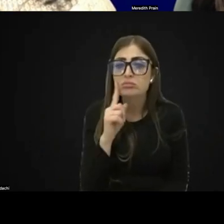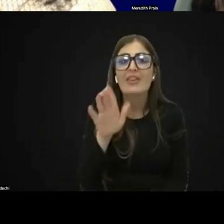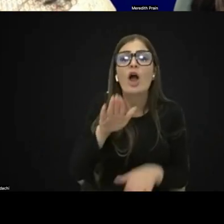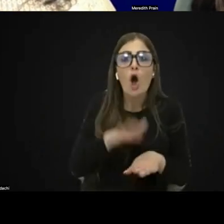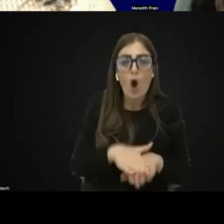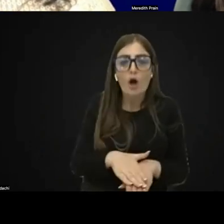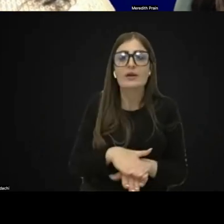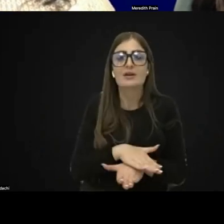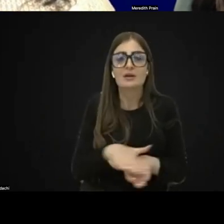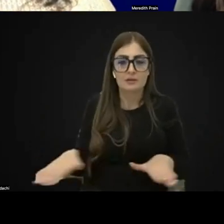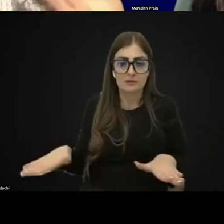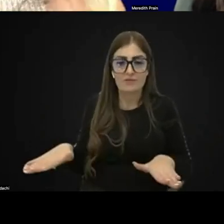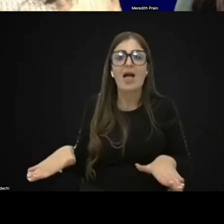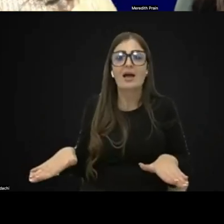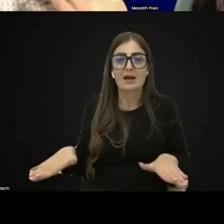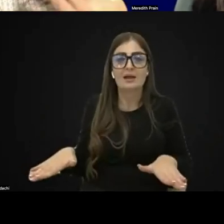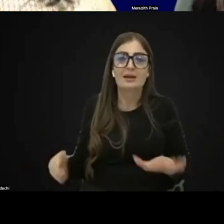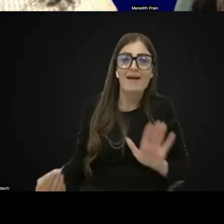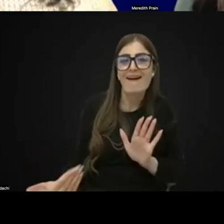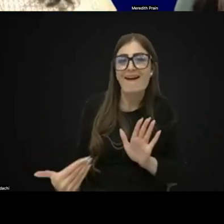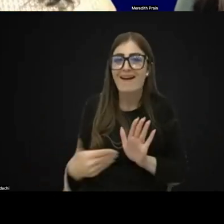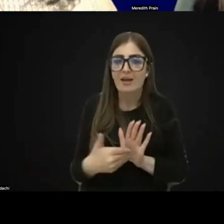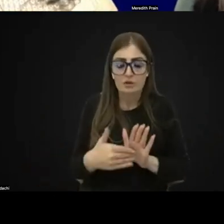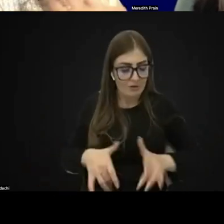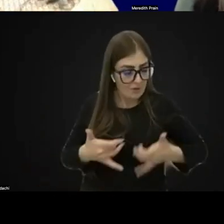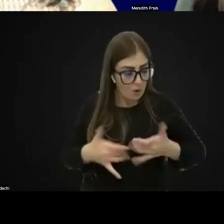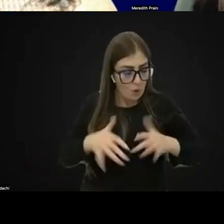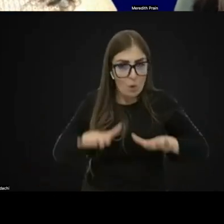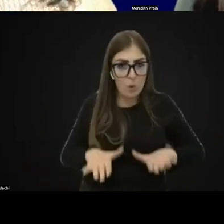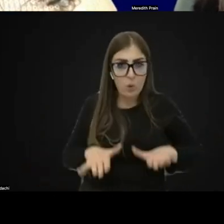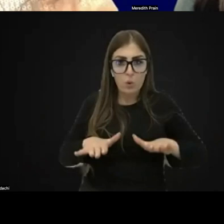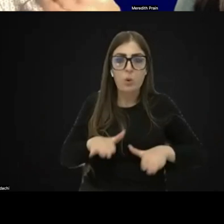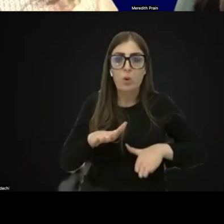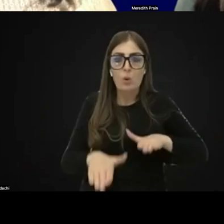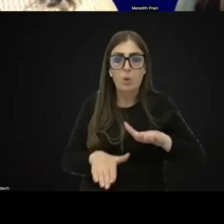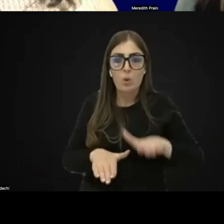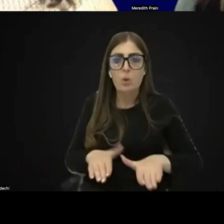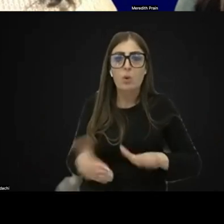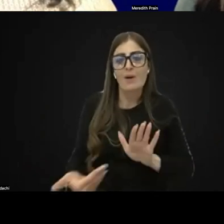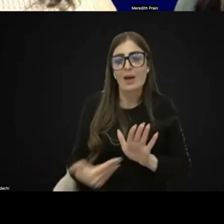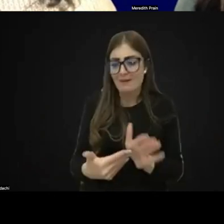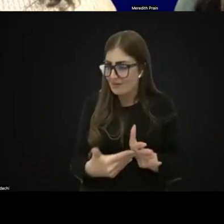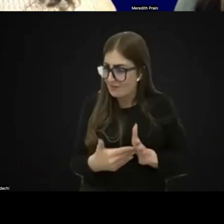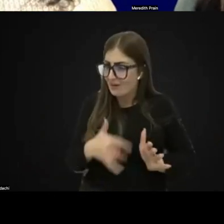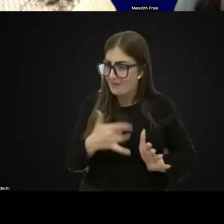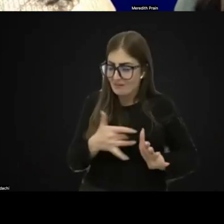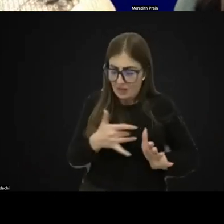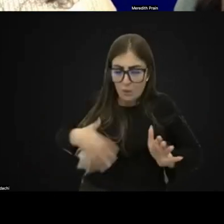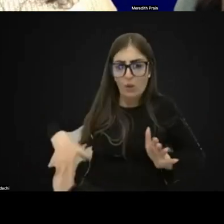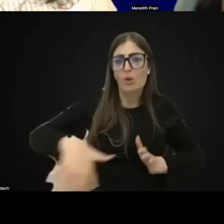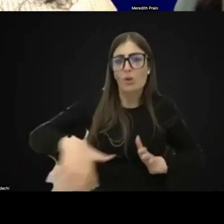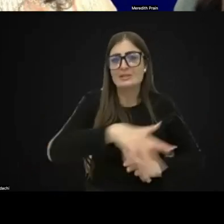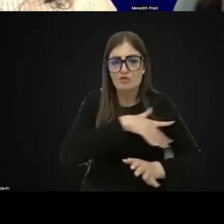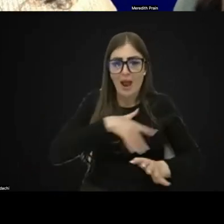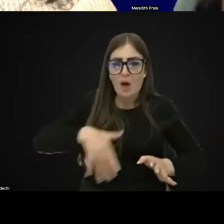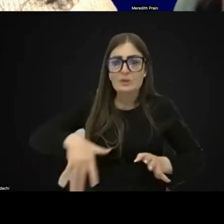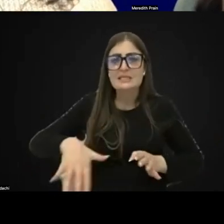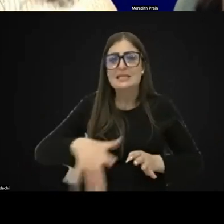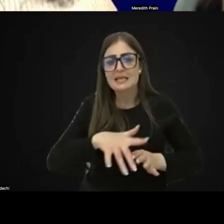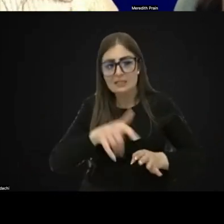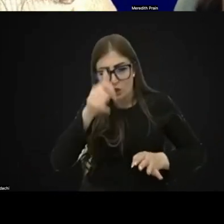ground gives additional information about surroundings, about what's kind of happening. So